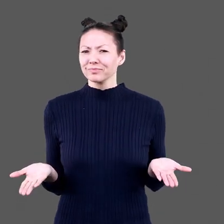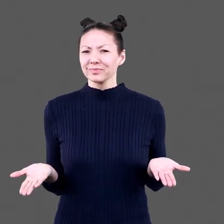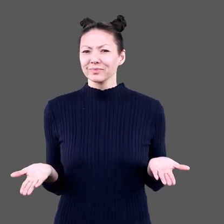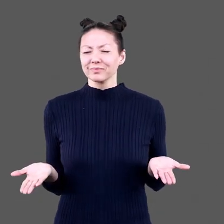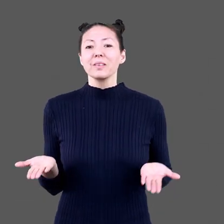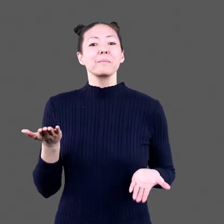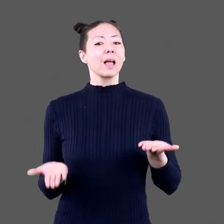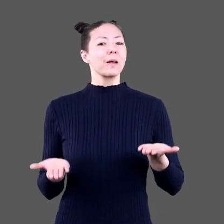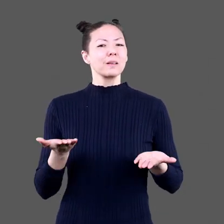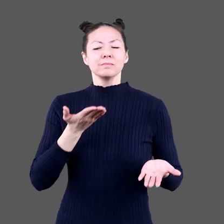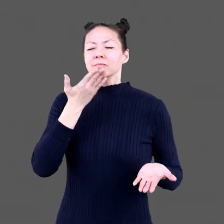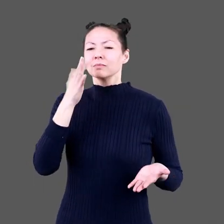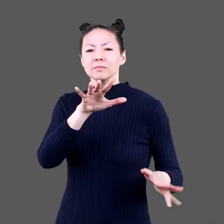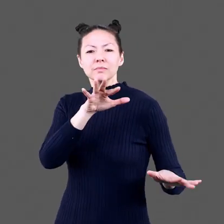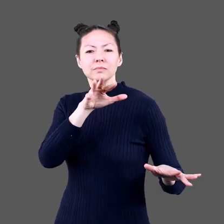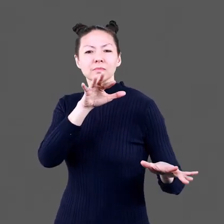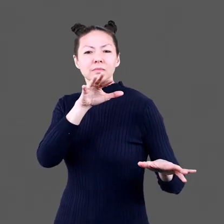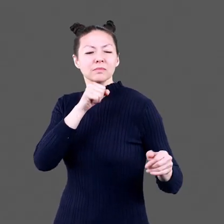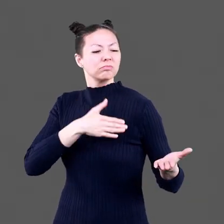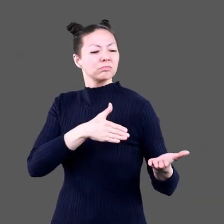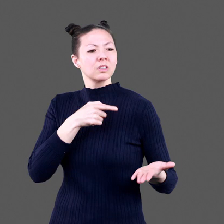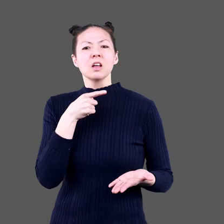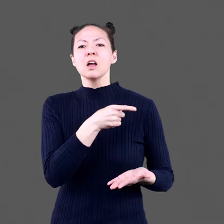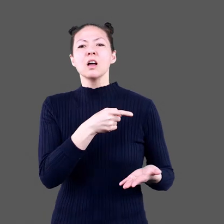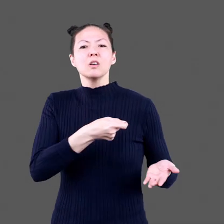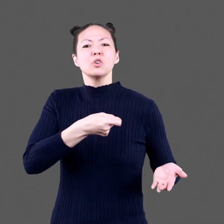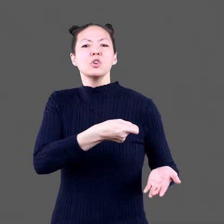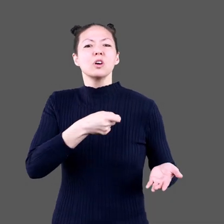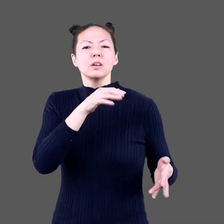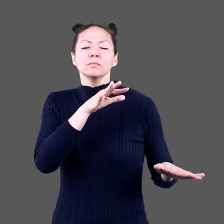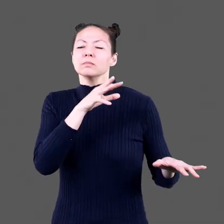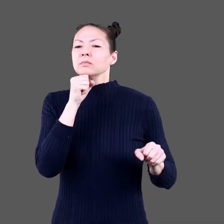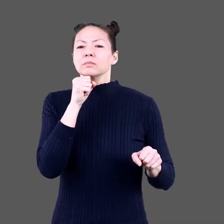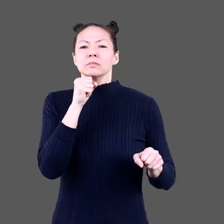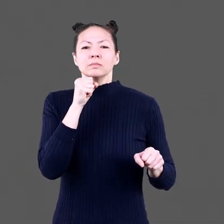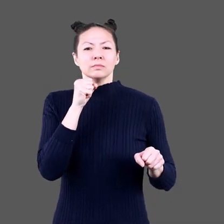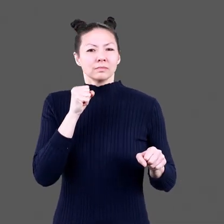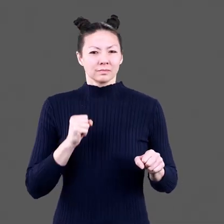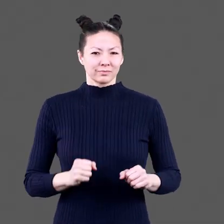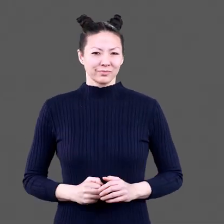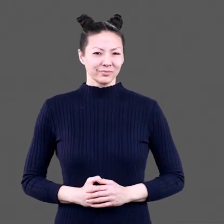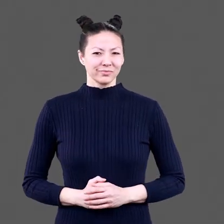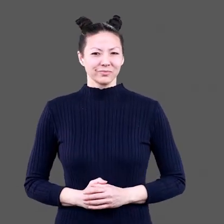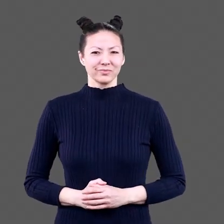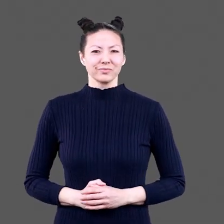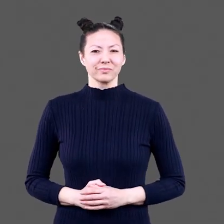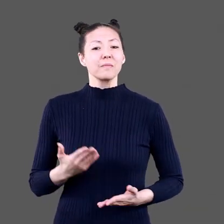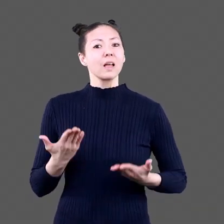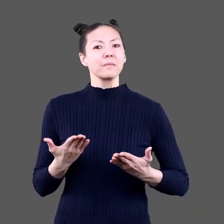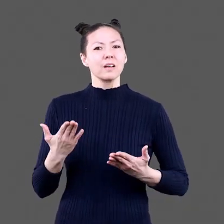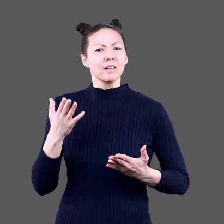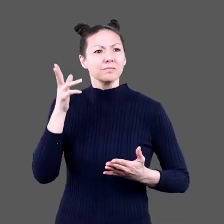tacos? Maybe it's the smell from the sizzling pan